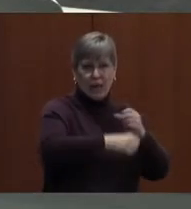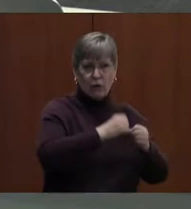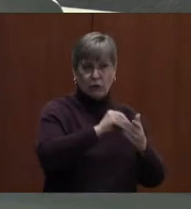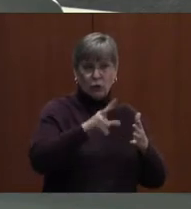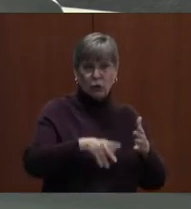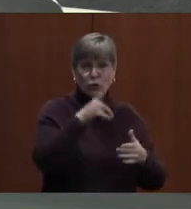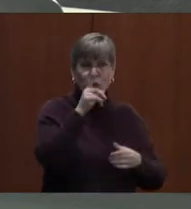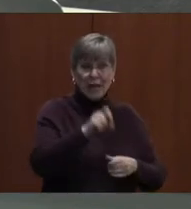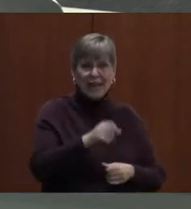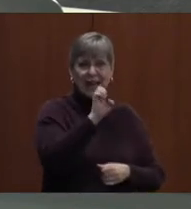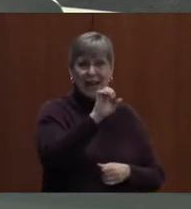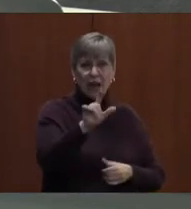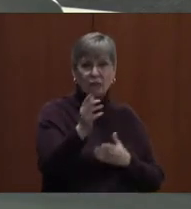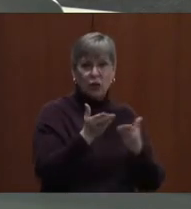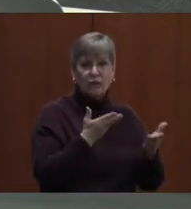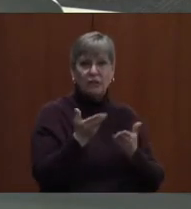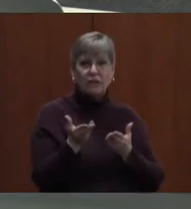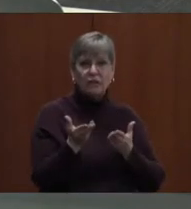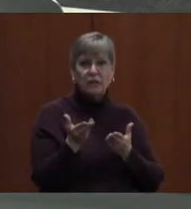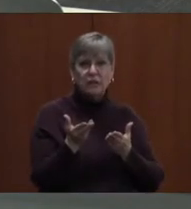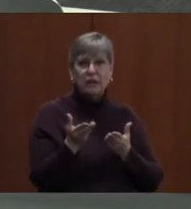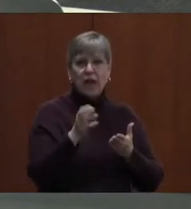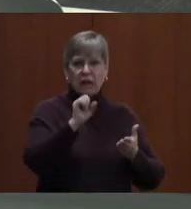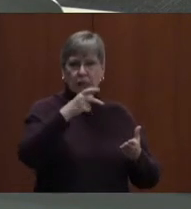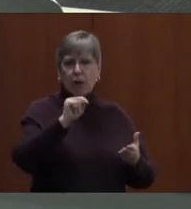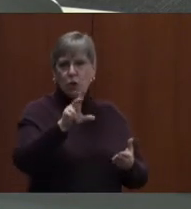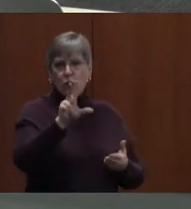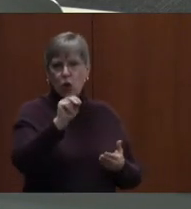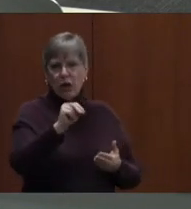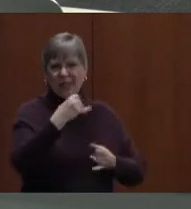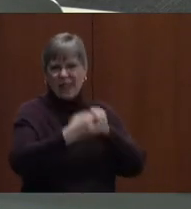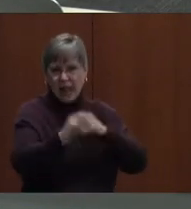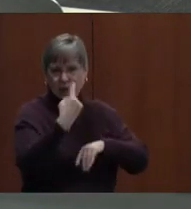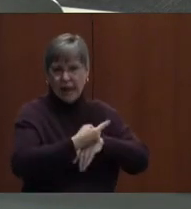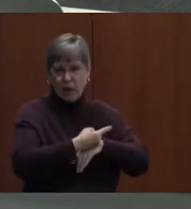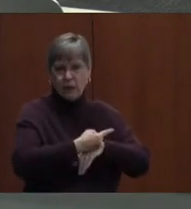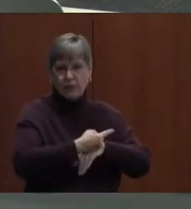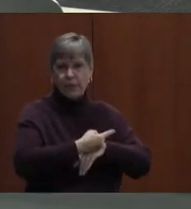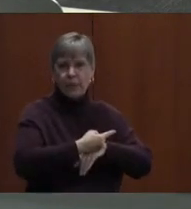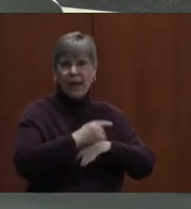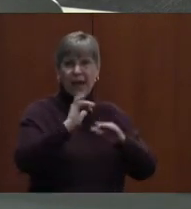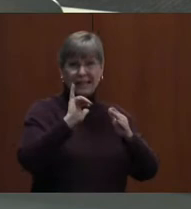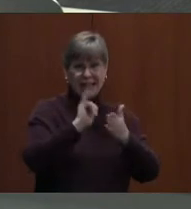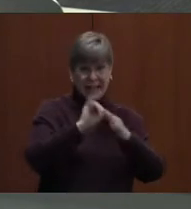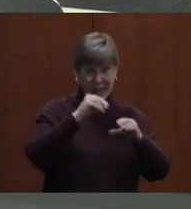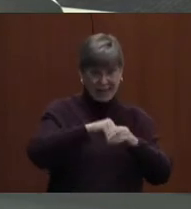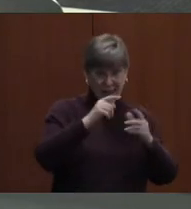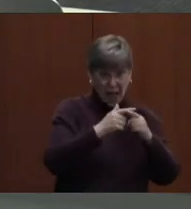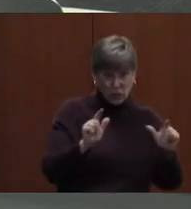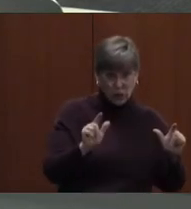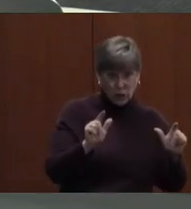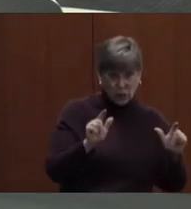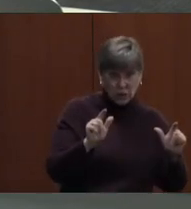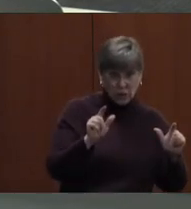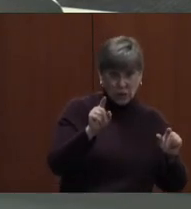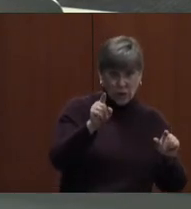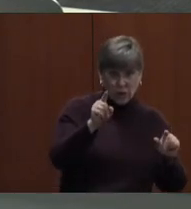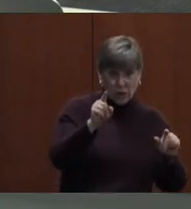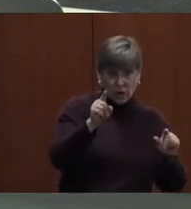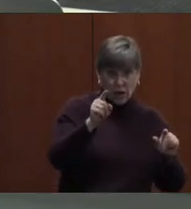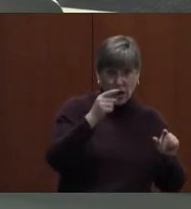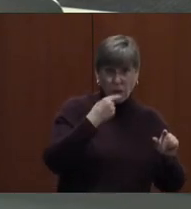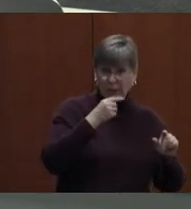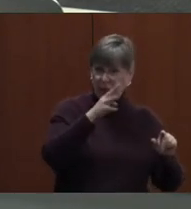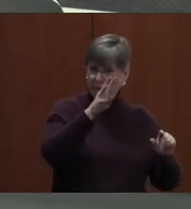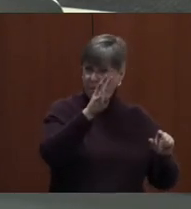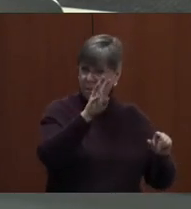EL services. I think since September 30th. Since September 30th. And that's how many different languages? I used to say 40 a couple,